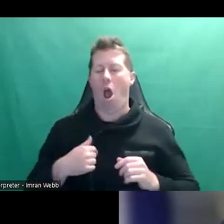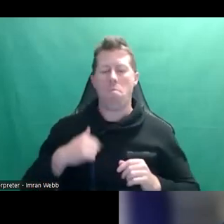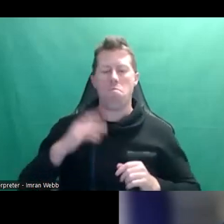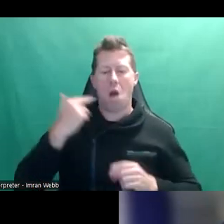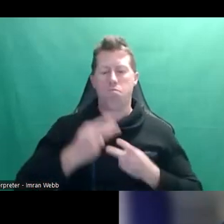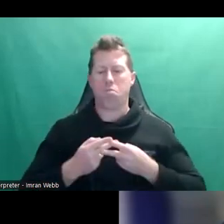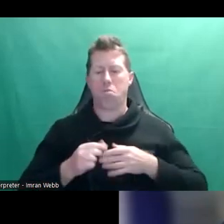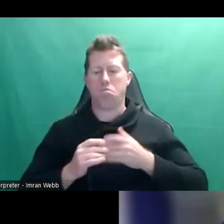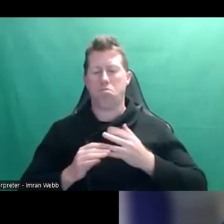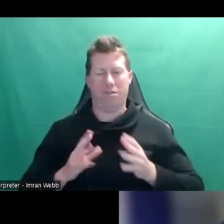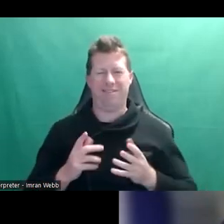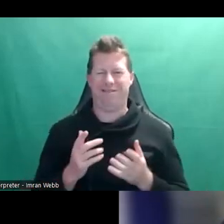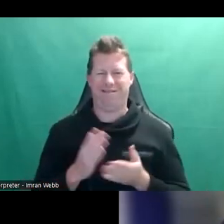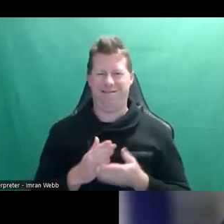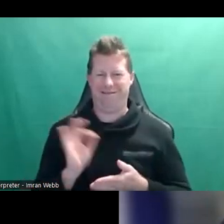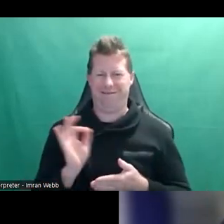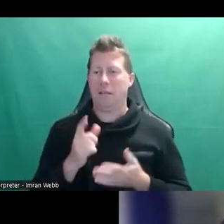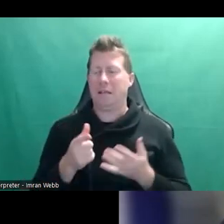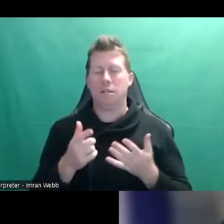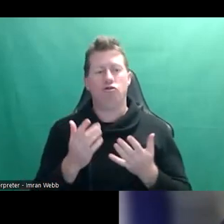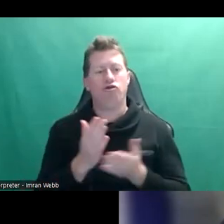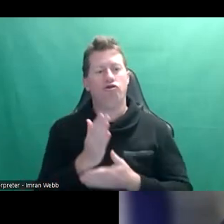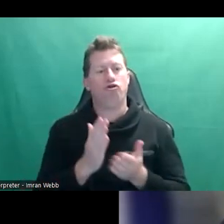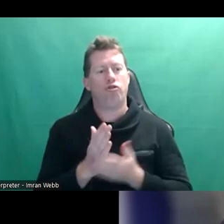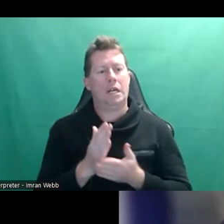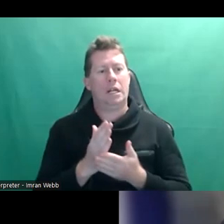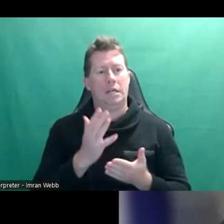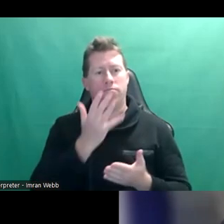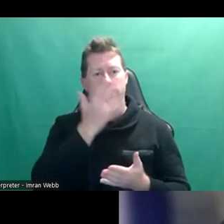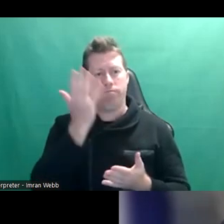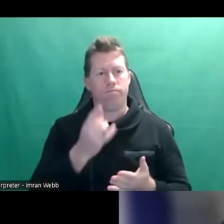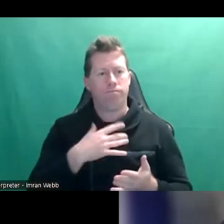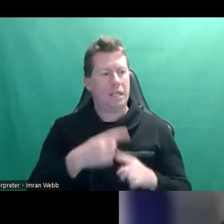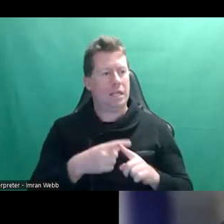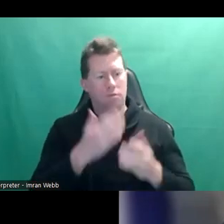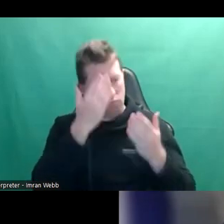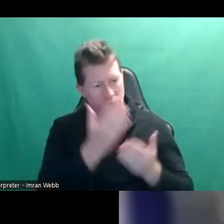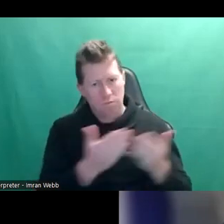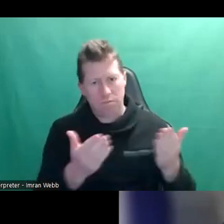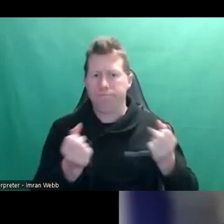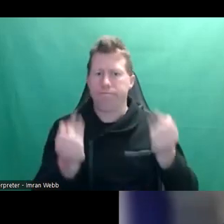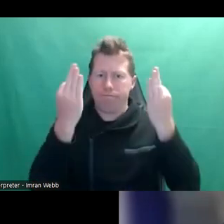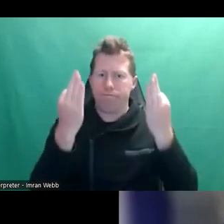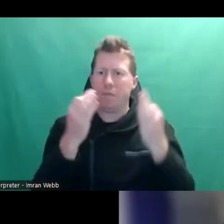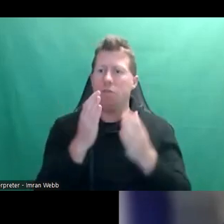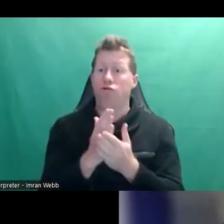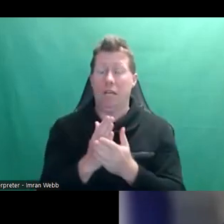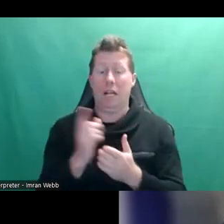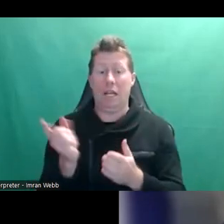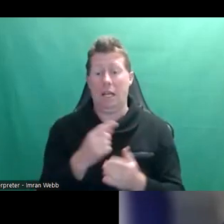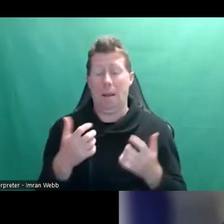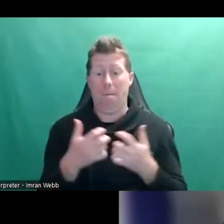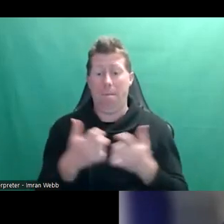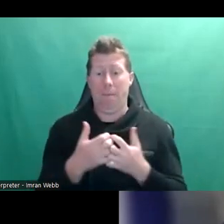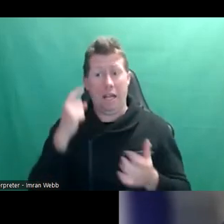in different ways are disrespecting the girls around them. But also the amount who have just explicitly acknowledged that they were